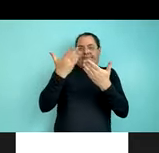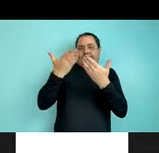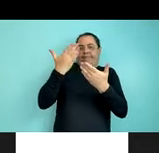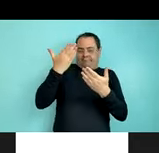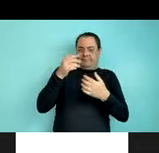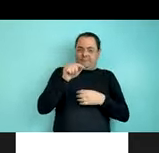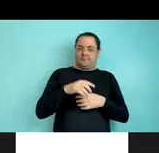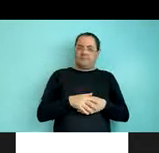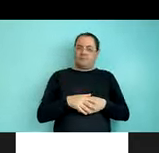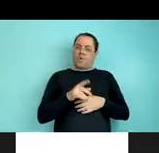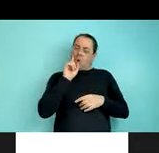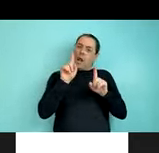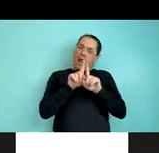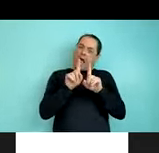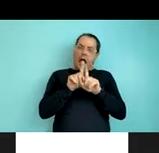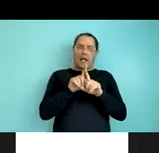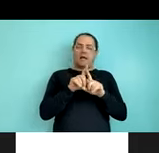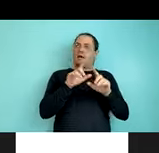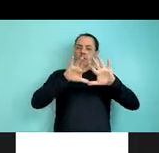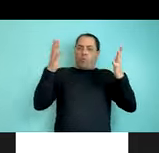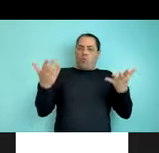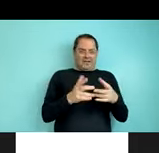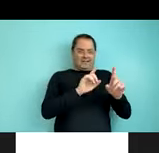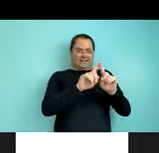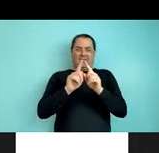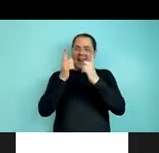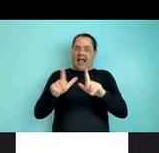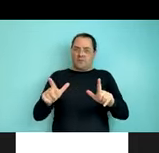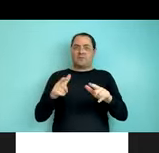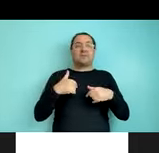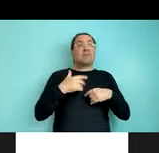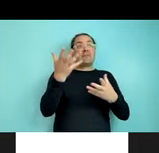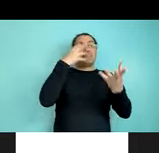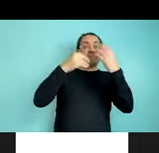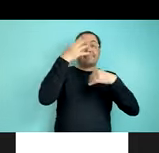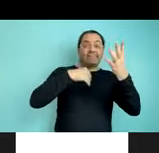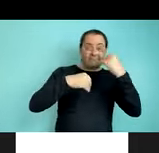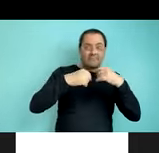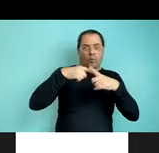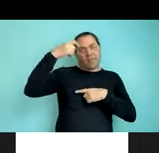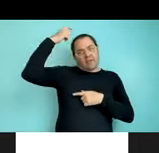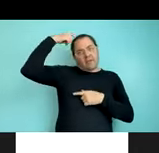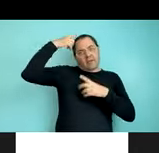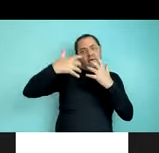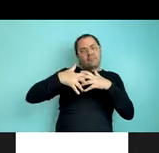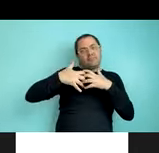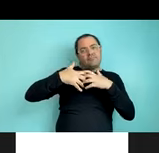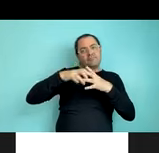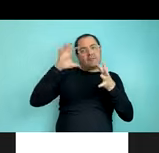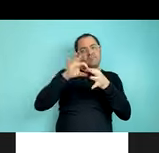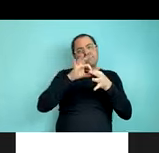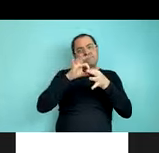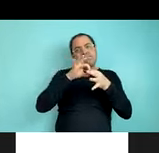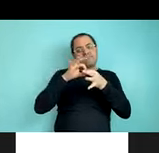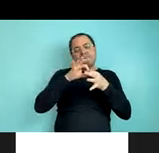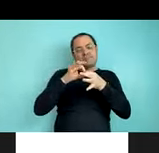strength of a cross-linguistic bias reflects an interaction between the creation processes and learning processes. That is, we shouldn't expect